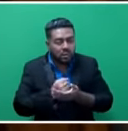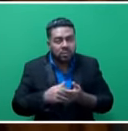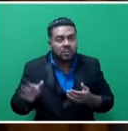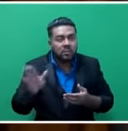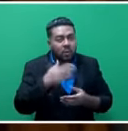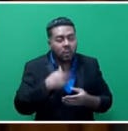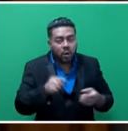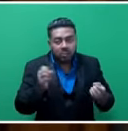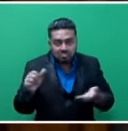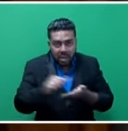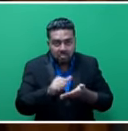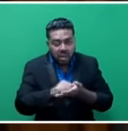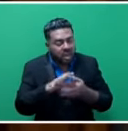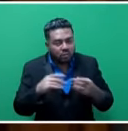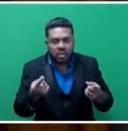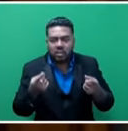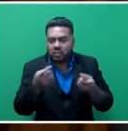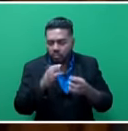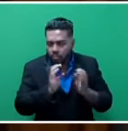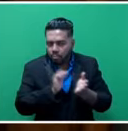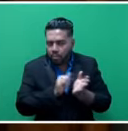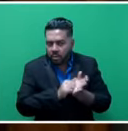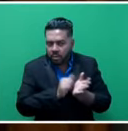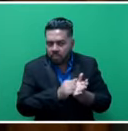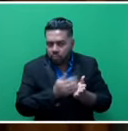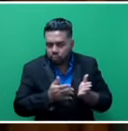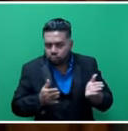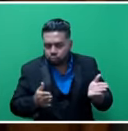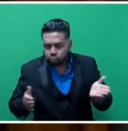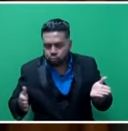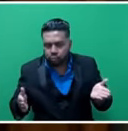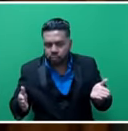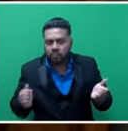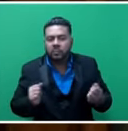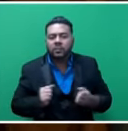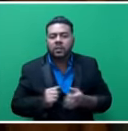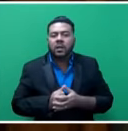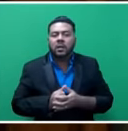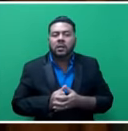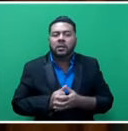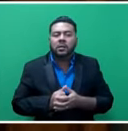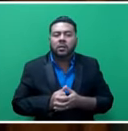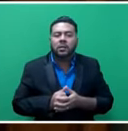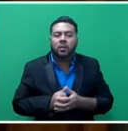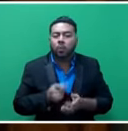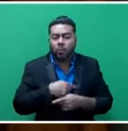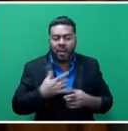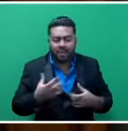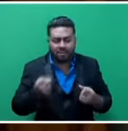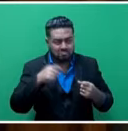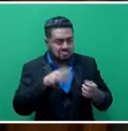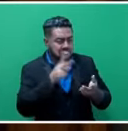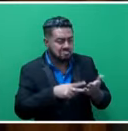procurement processes are in order. The additional checks, as highlighted by the audit report, we have put it in place.